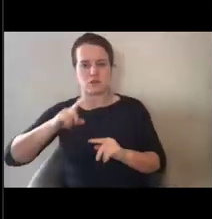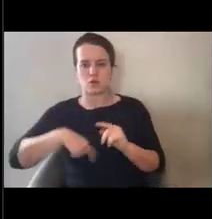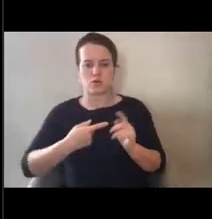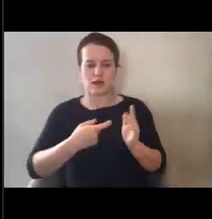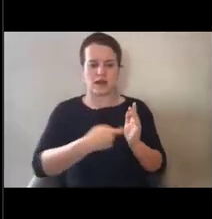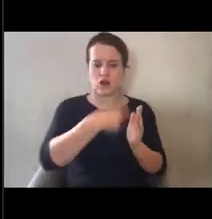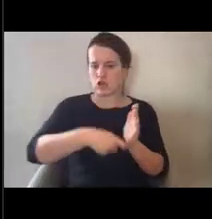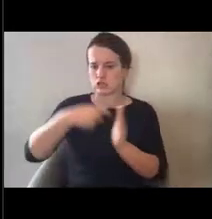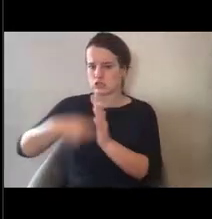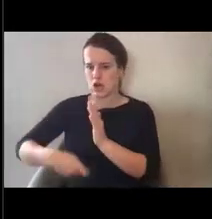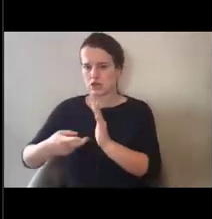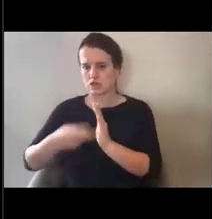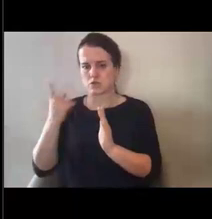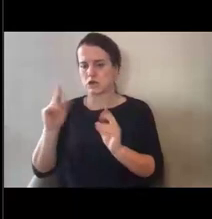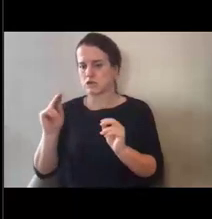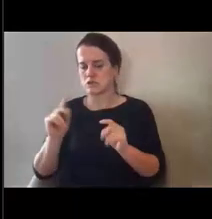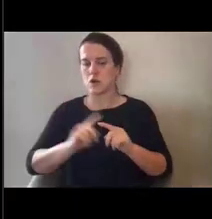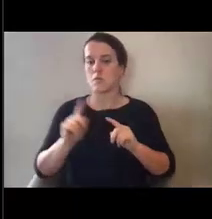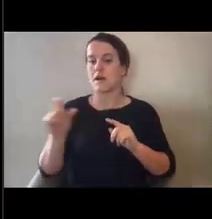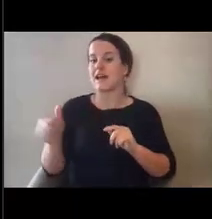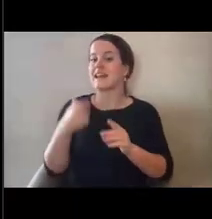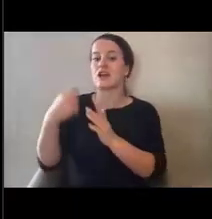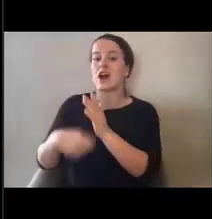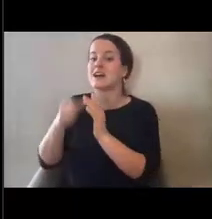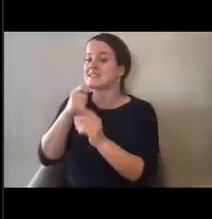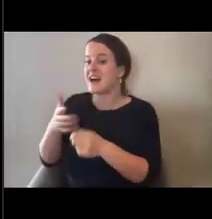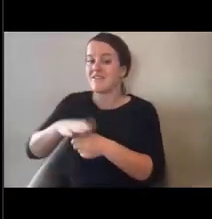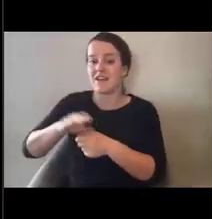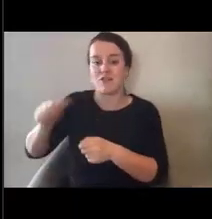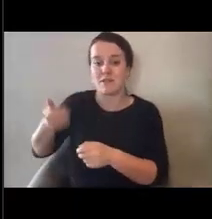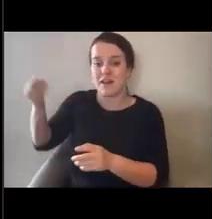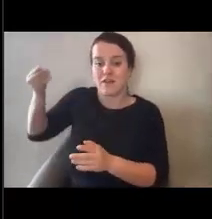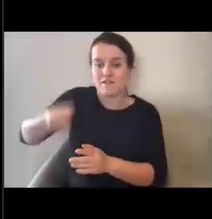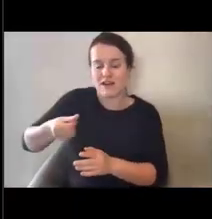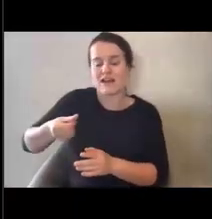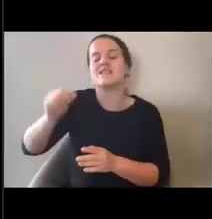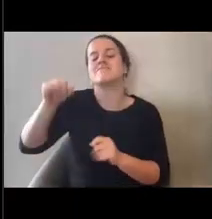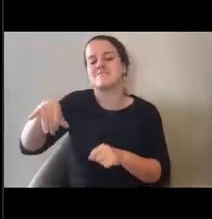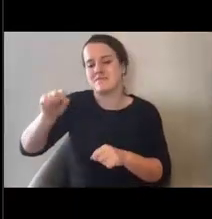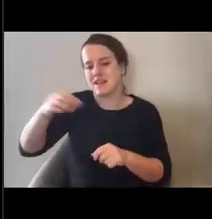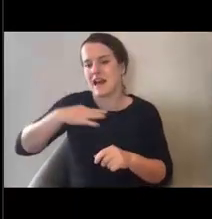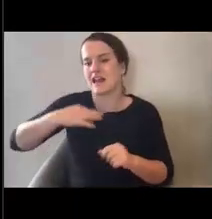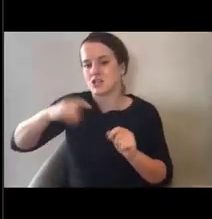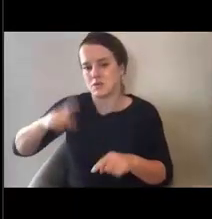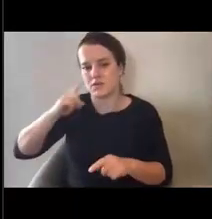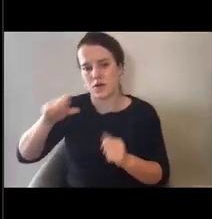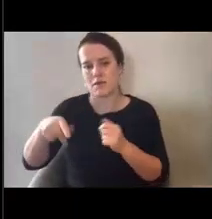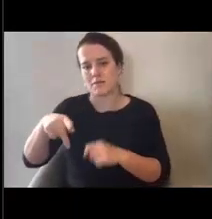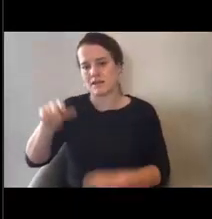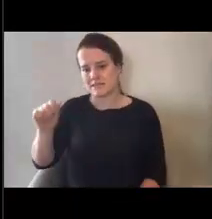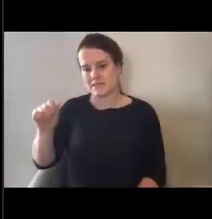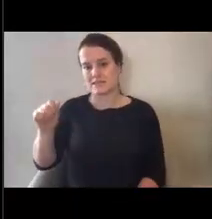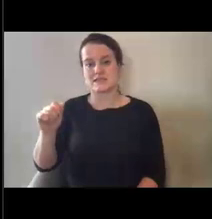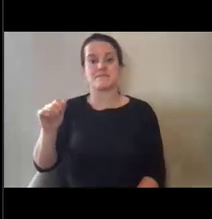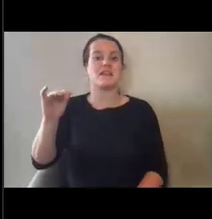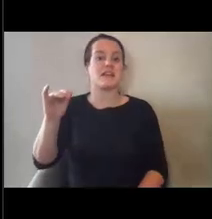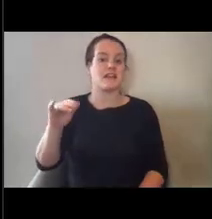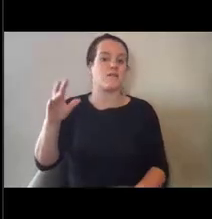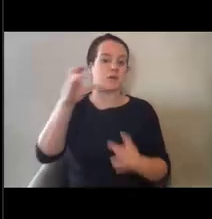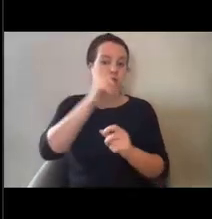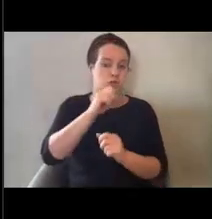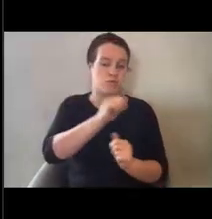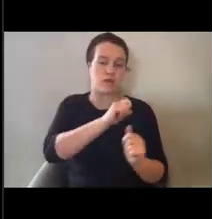any costs that is not covered by another funding source would be eligible under public assistance, assuming all other eligibility